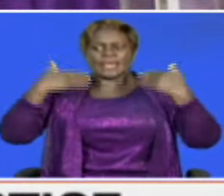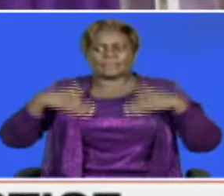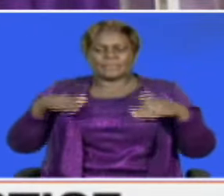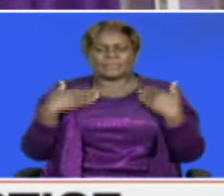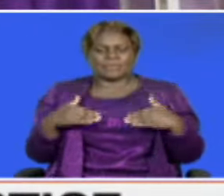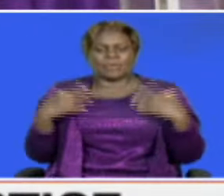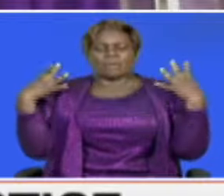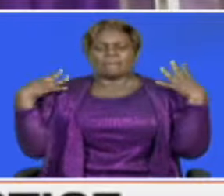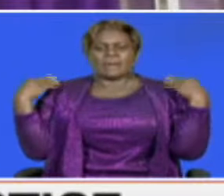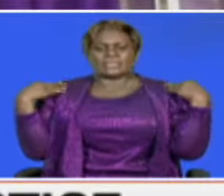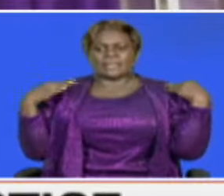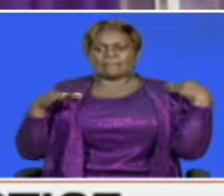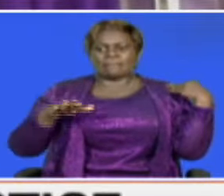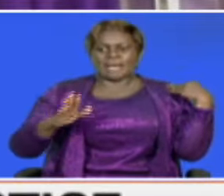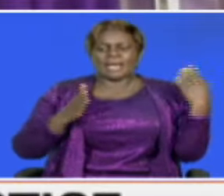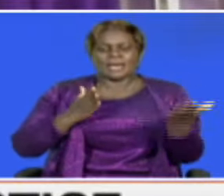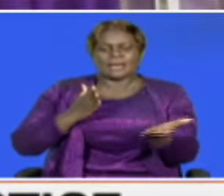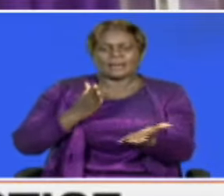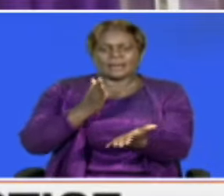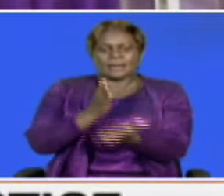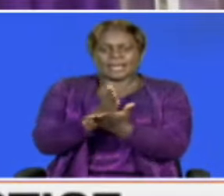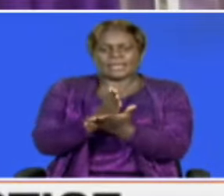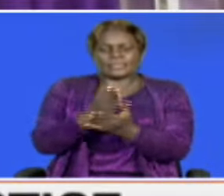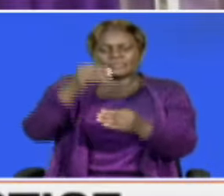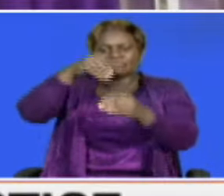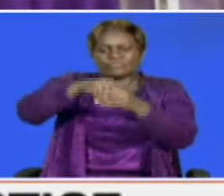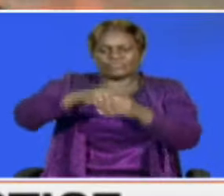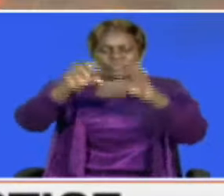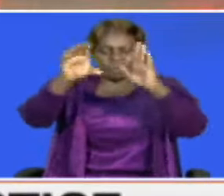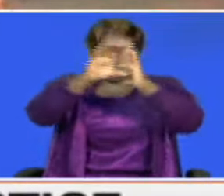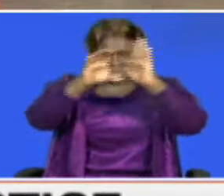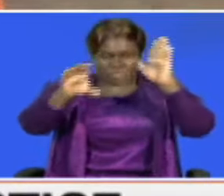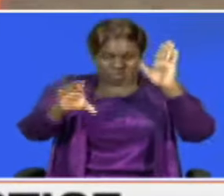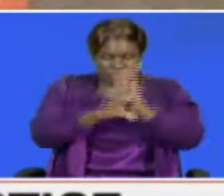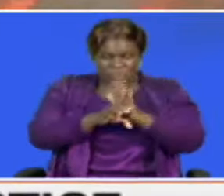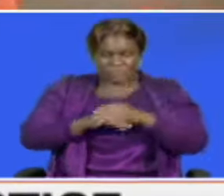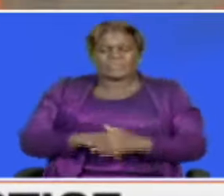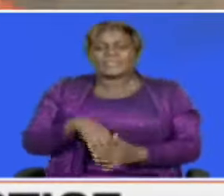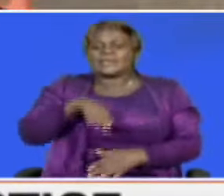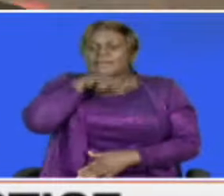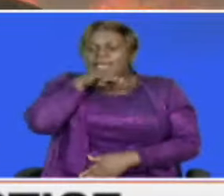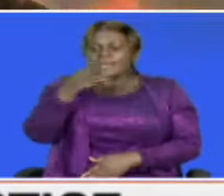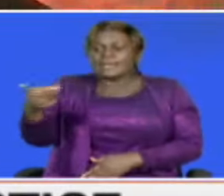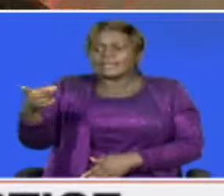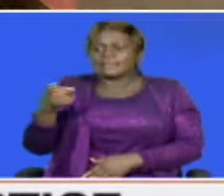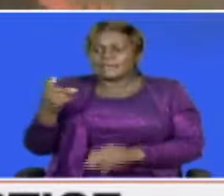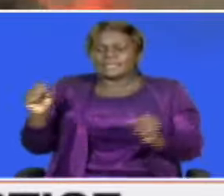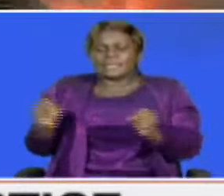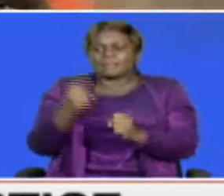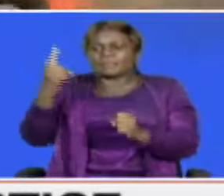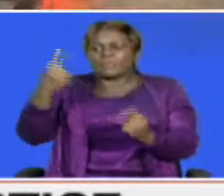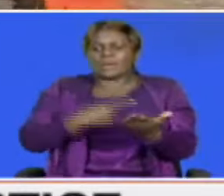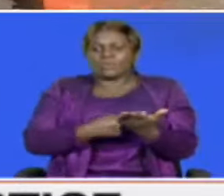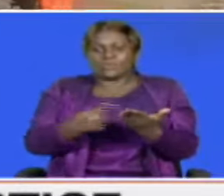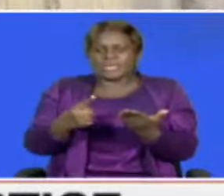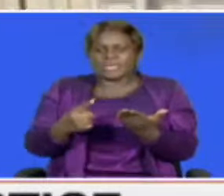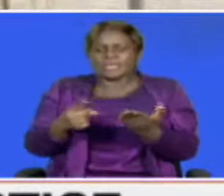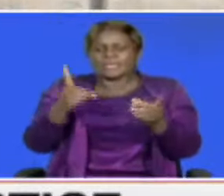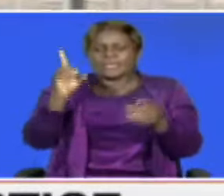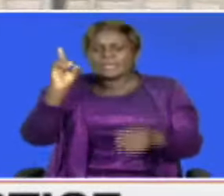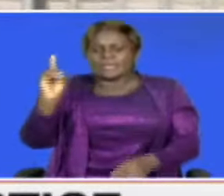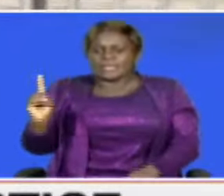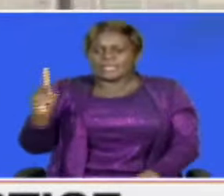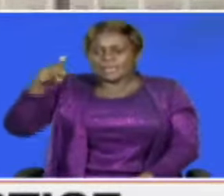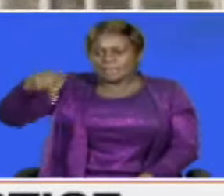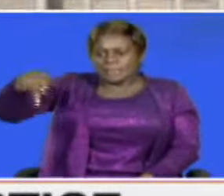are actually exercising their rights as enshrined in the constitution. Raila's demands come a week after the director of public